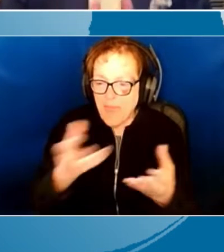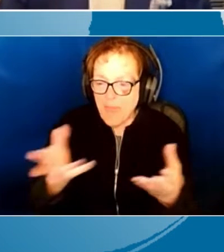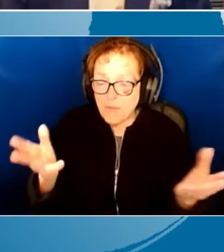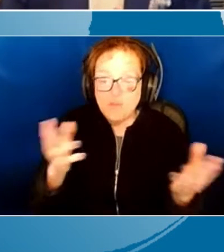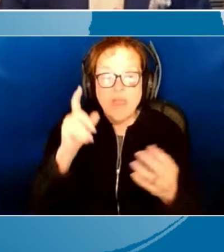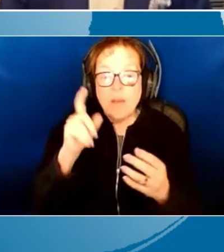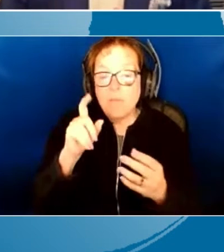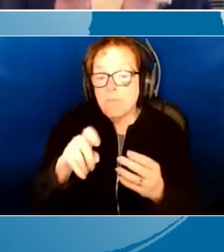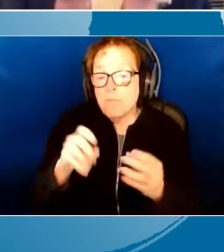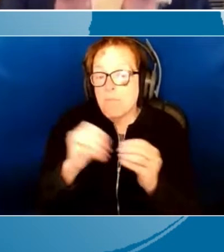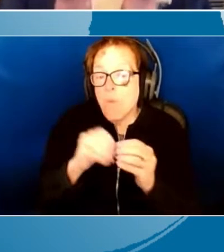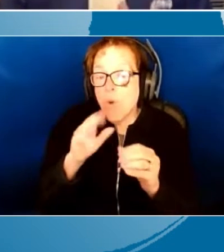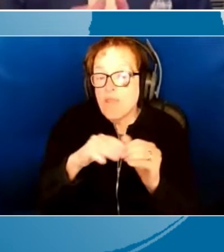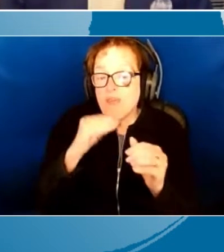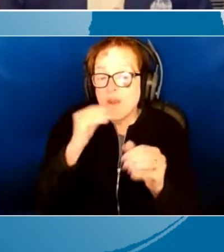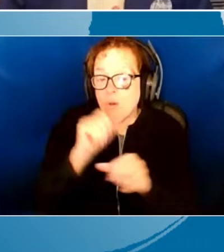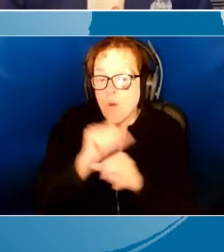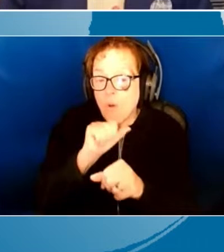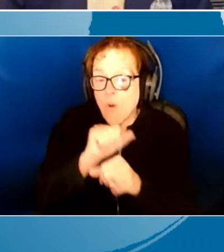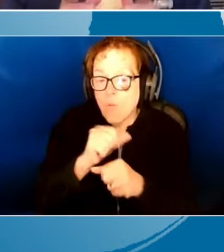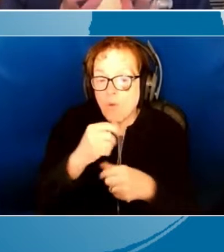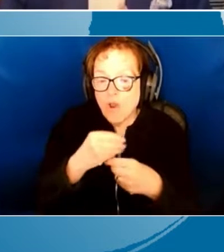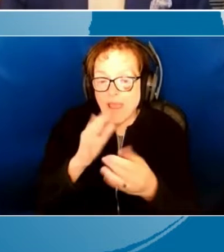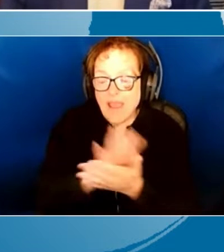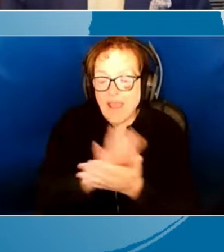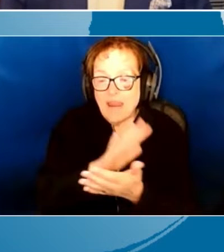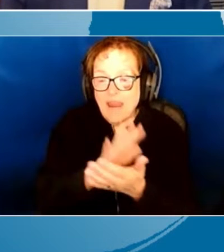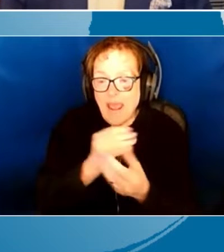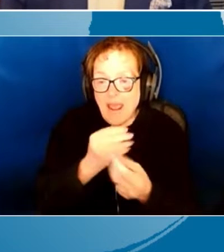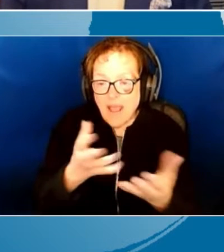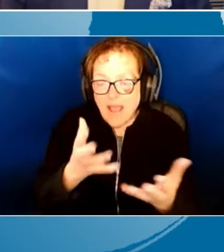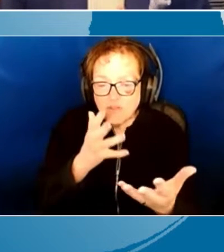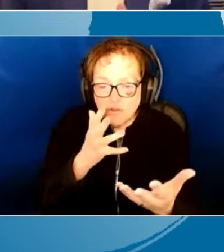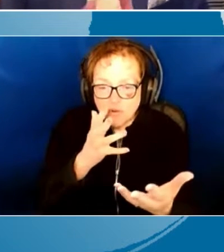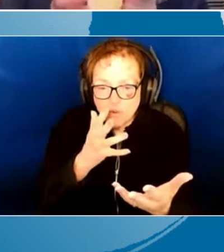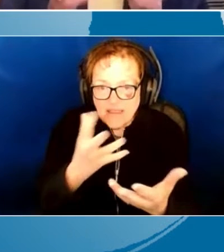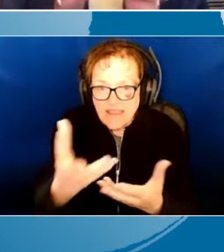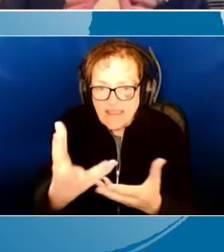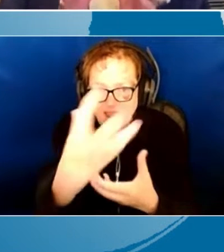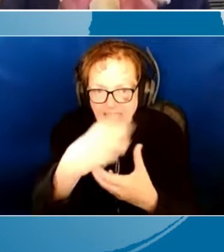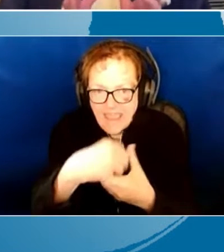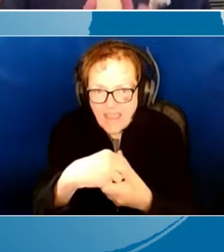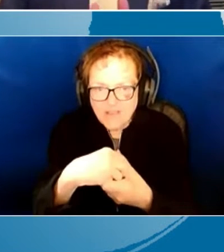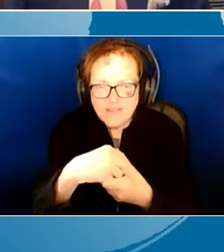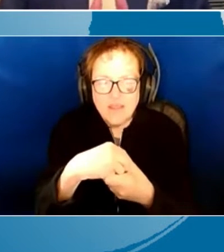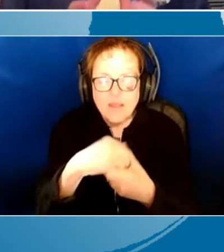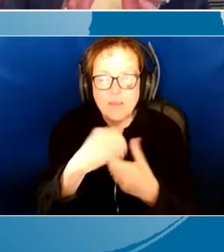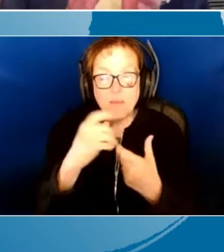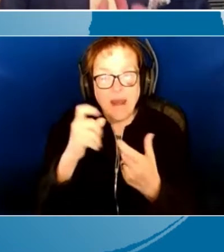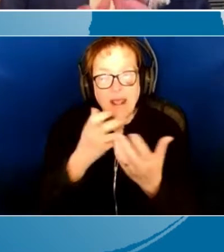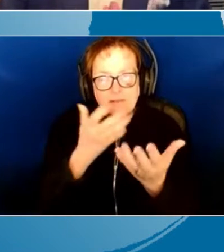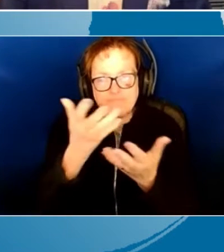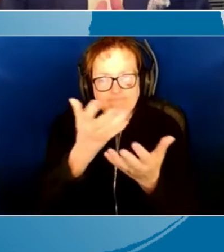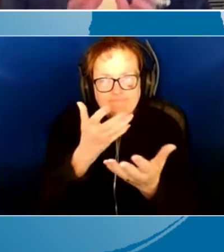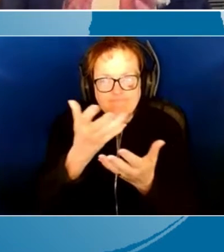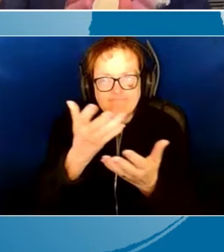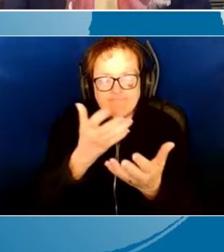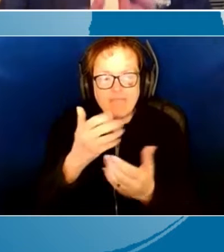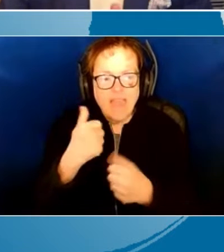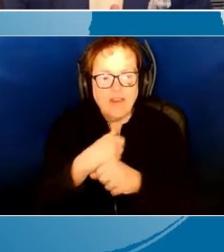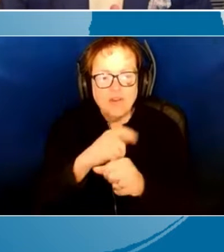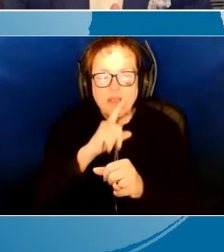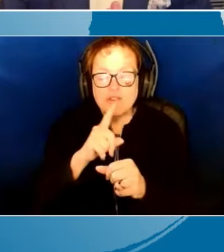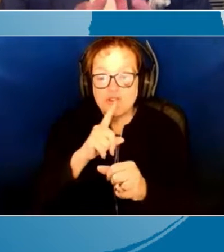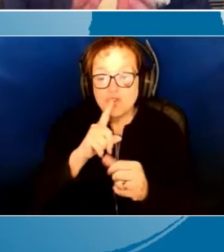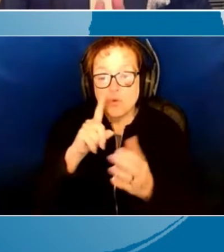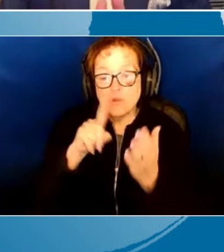than homework and handouts. I had to have this way of engaging them. And I had to be sure that what I was doing was